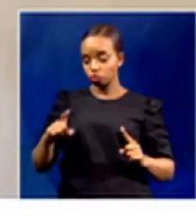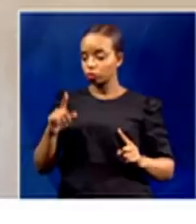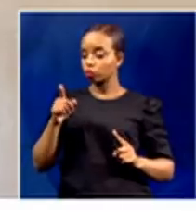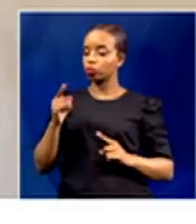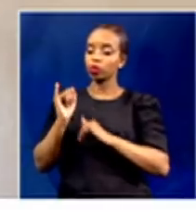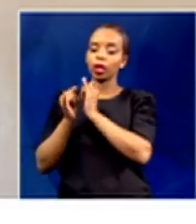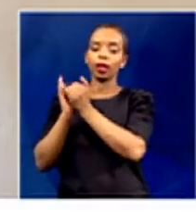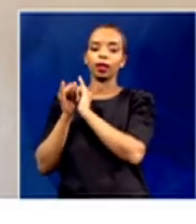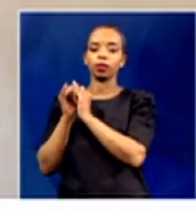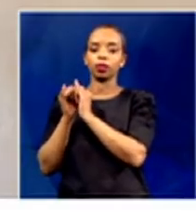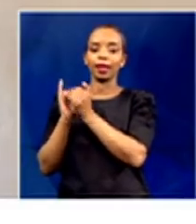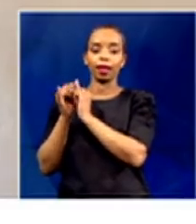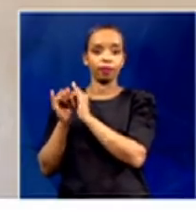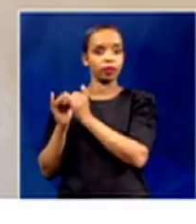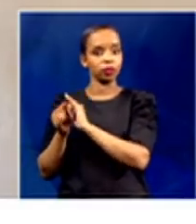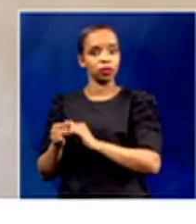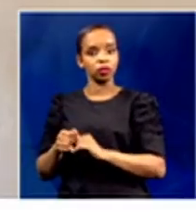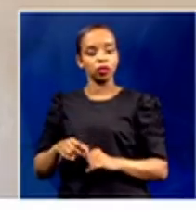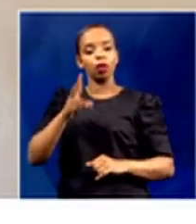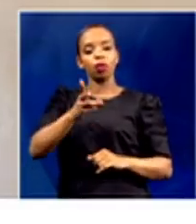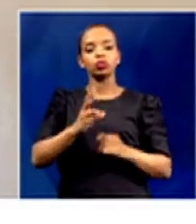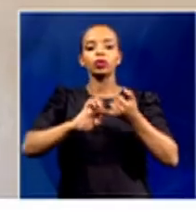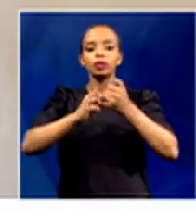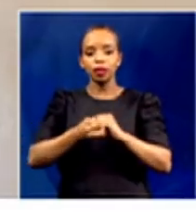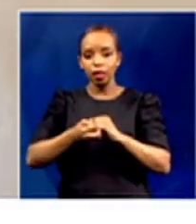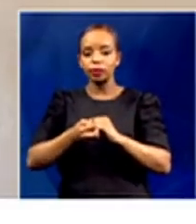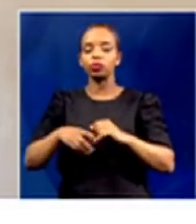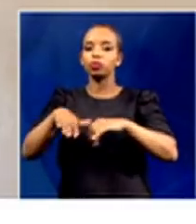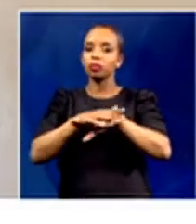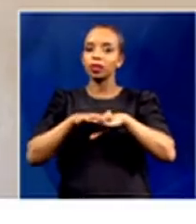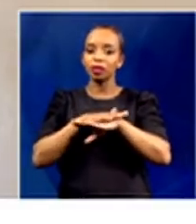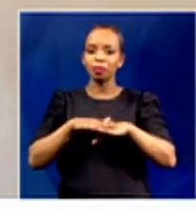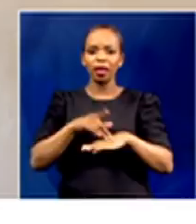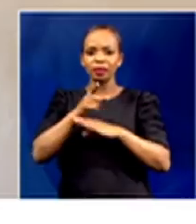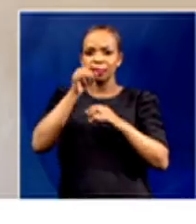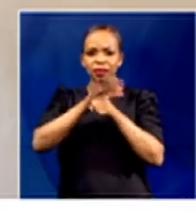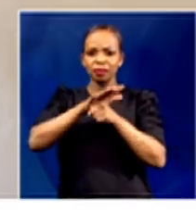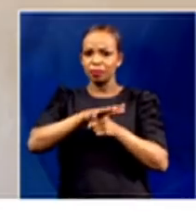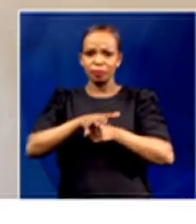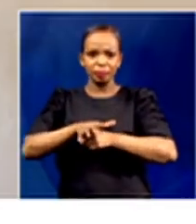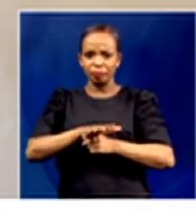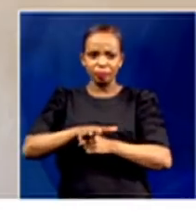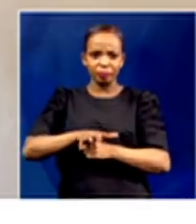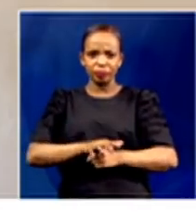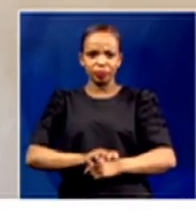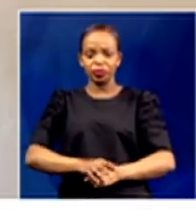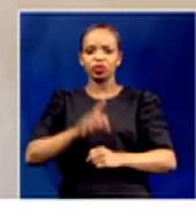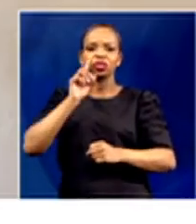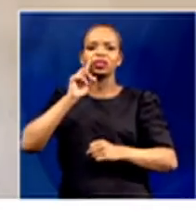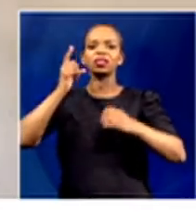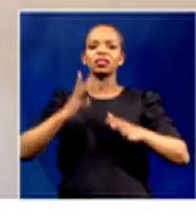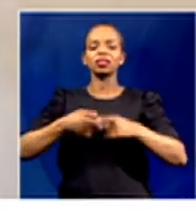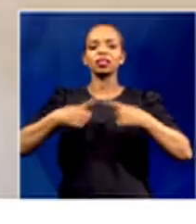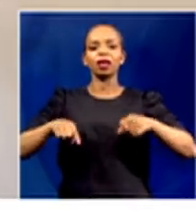grade 12. But also we try to minimize this load, workload and pleasure that we are putting on our teachers. Sakina,